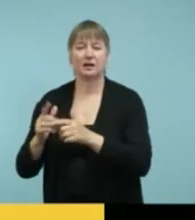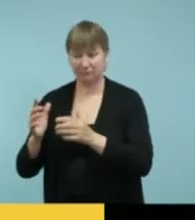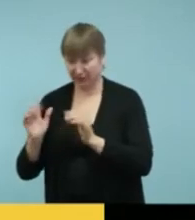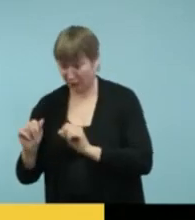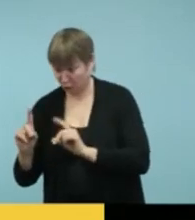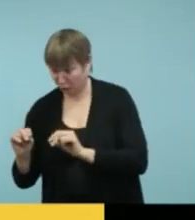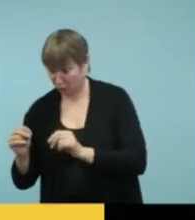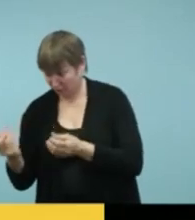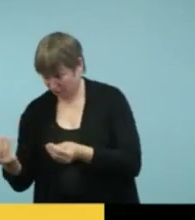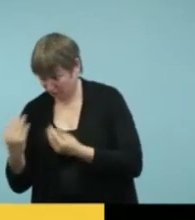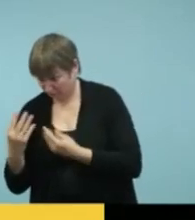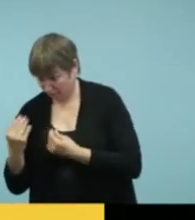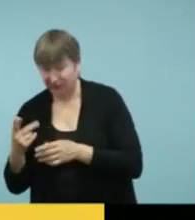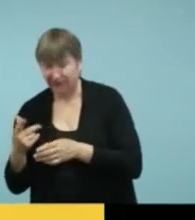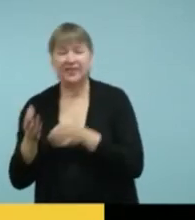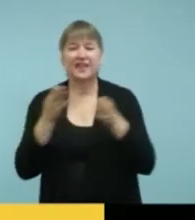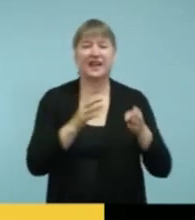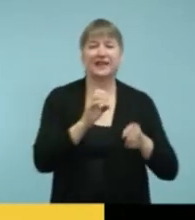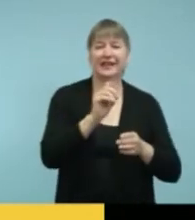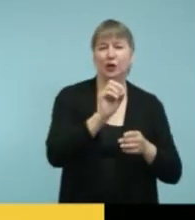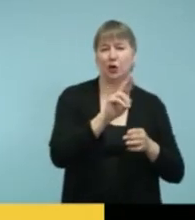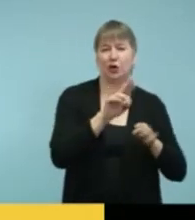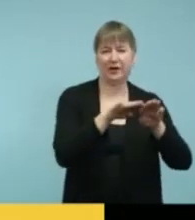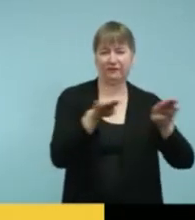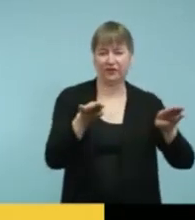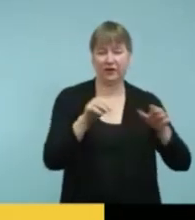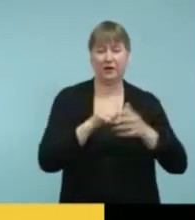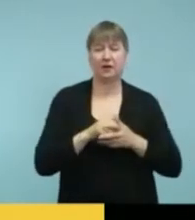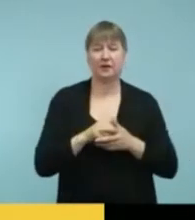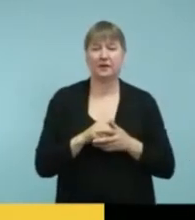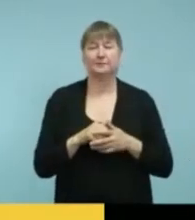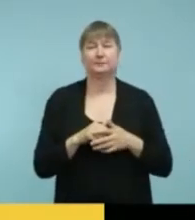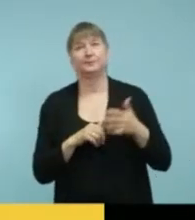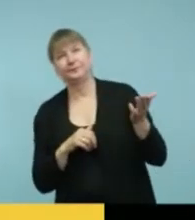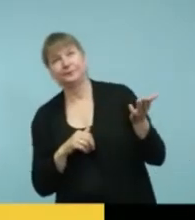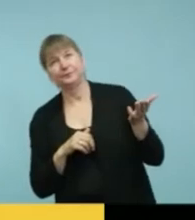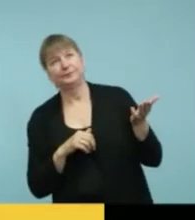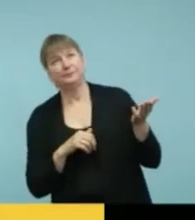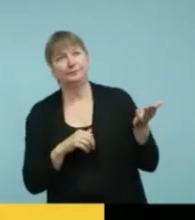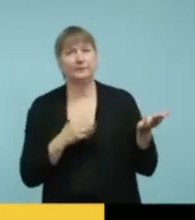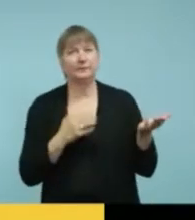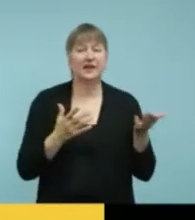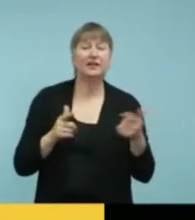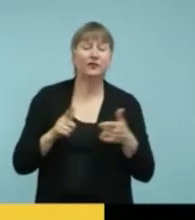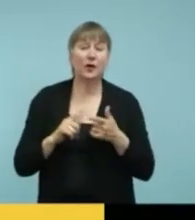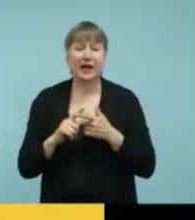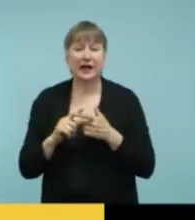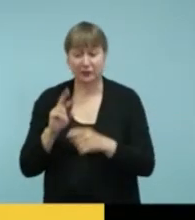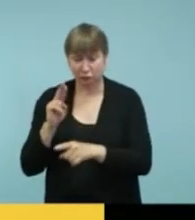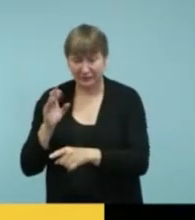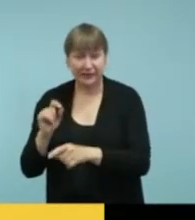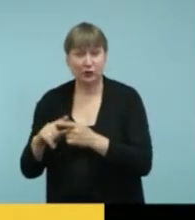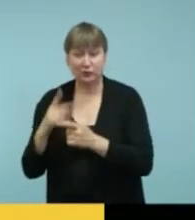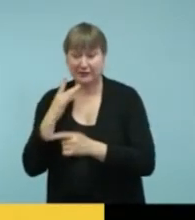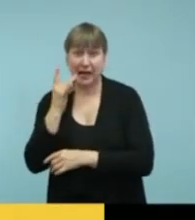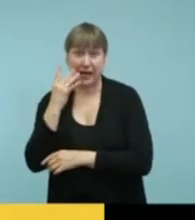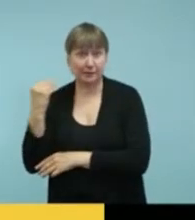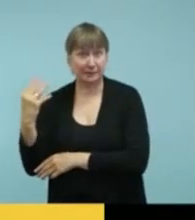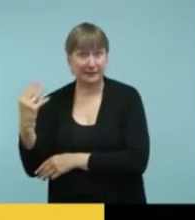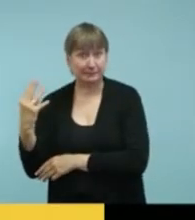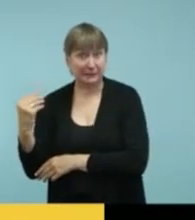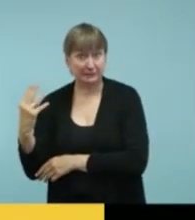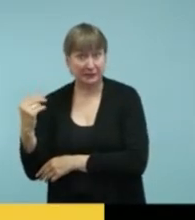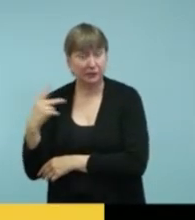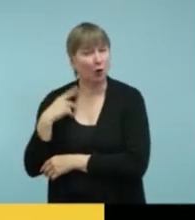it's not going to be successful. I mean, the other option would be get receivers that have the blinking light, but you can't always tell that.